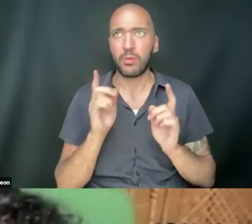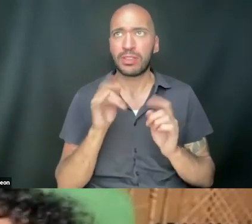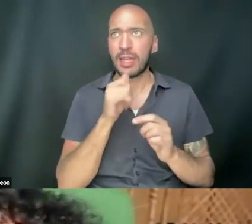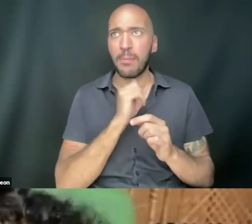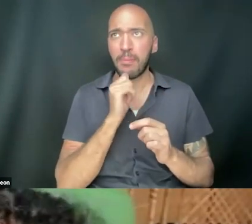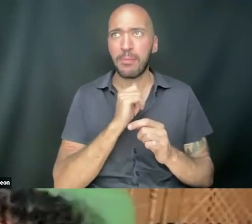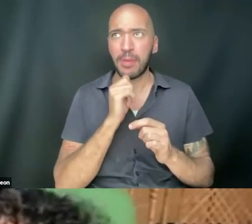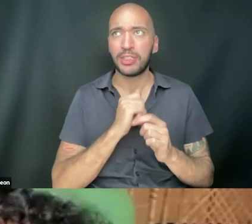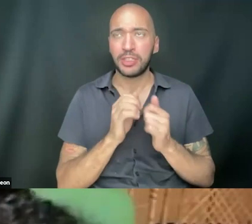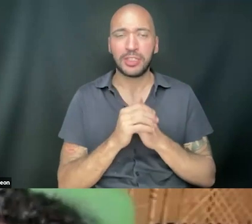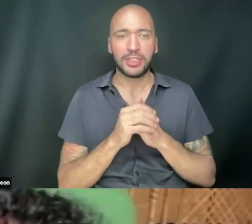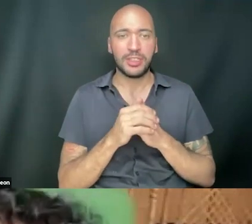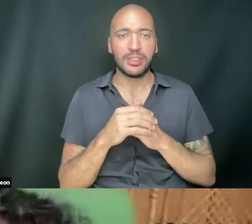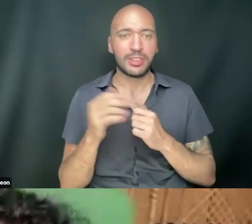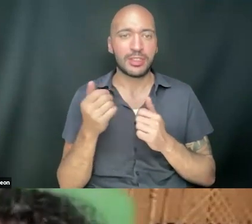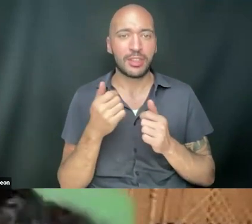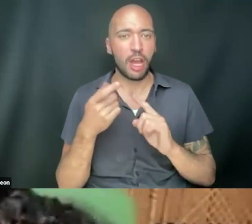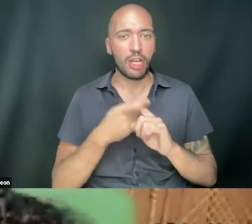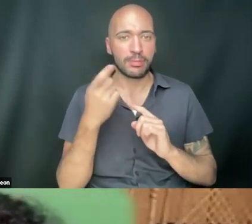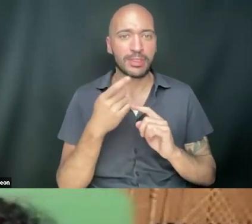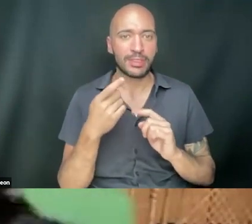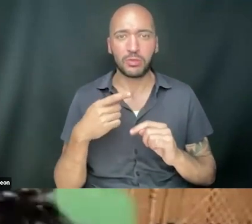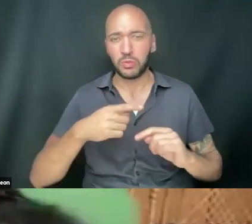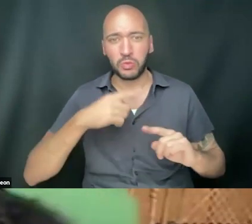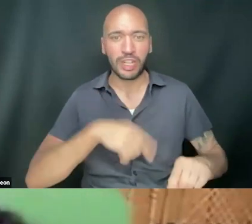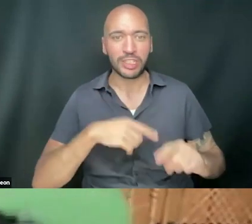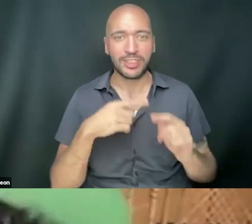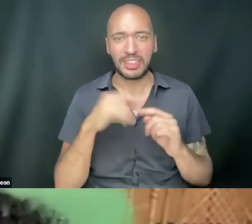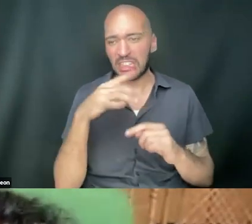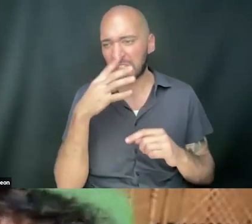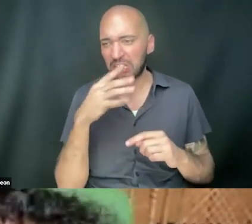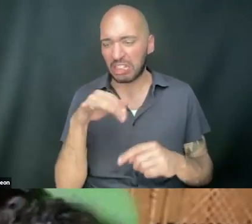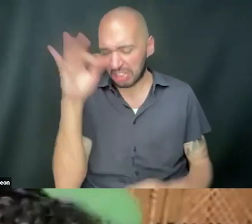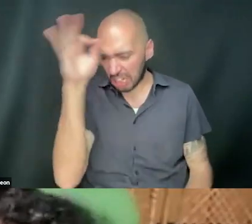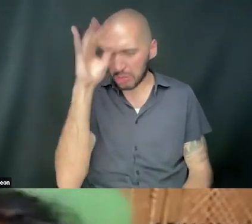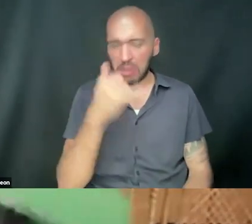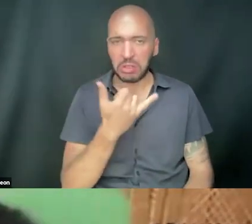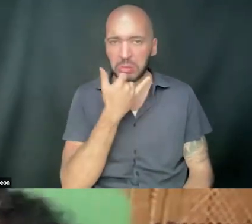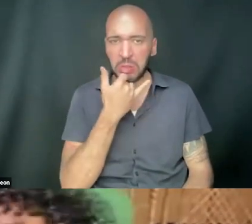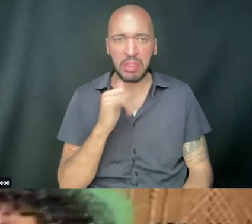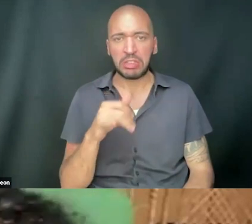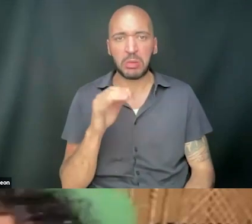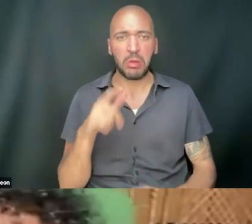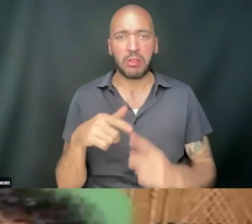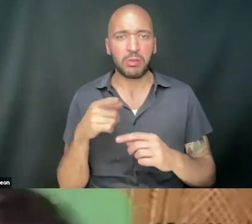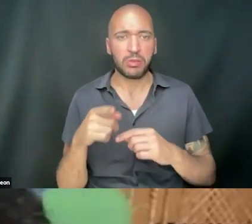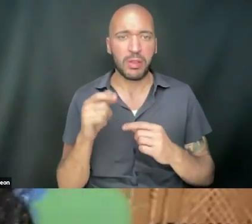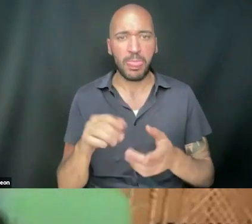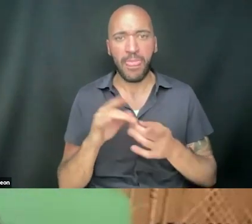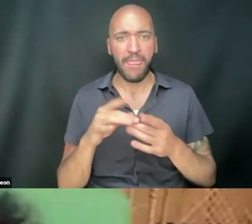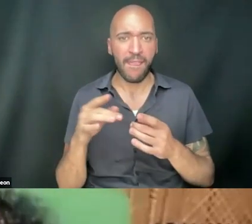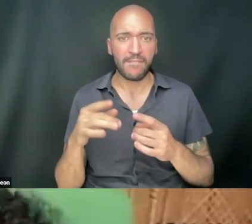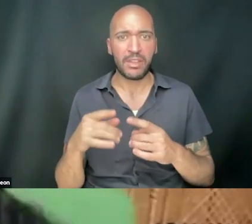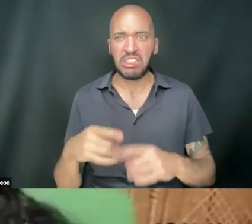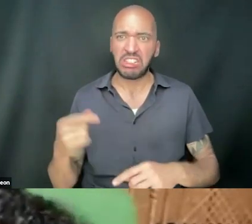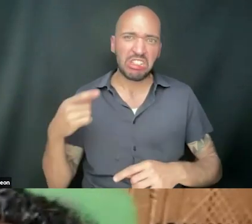once you hear something that, you know, you're like knee-jerk reaction is like, that's ignorant, that's wrong, that's colonial, that's what, and so you can come in and just like